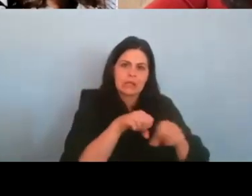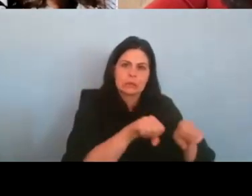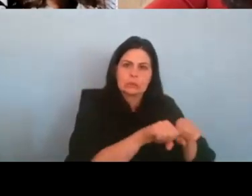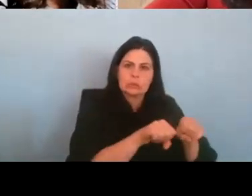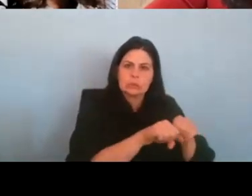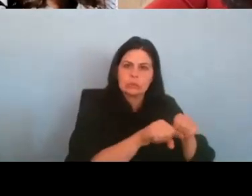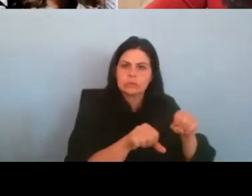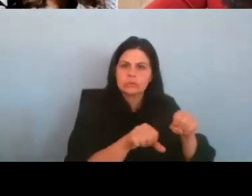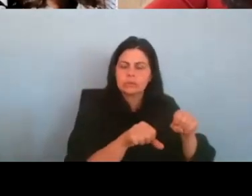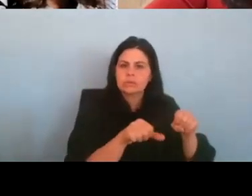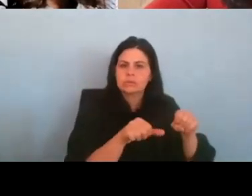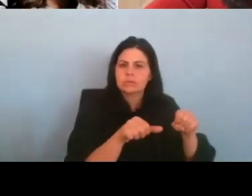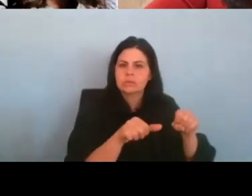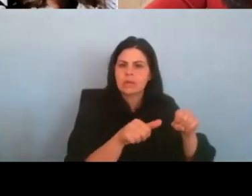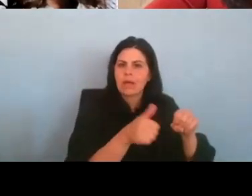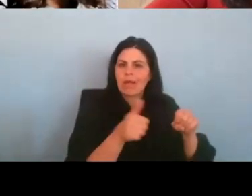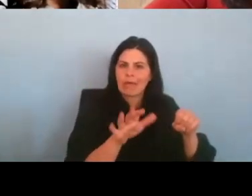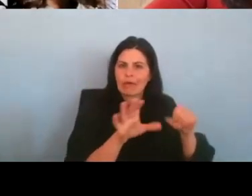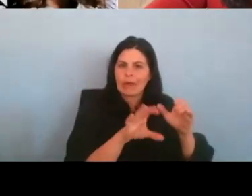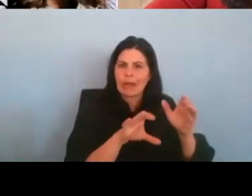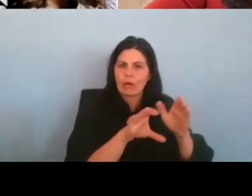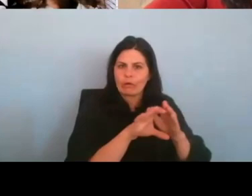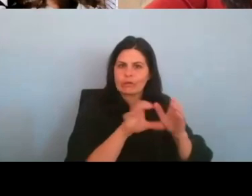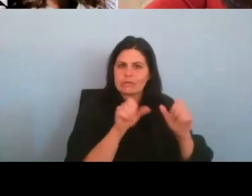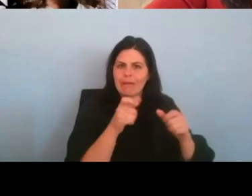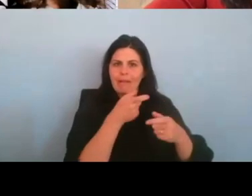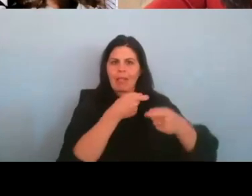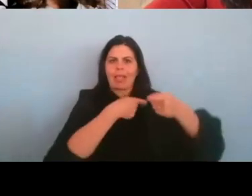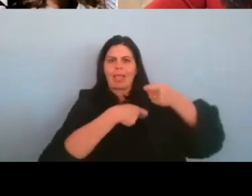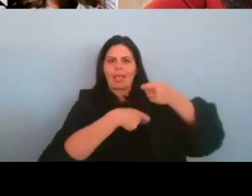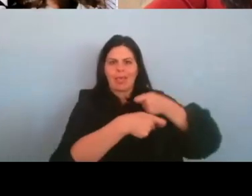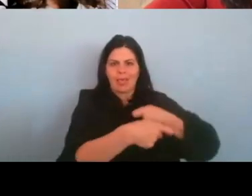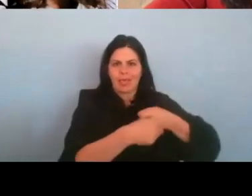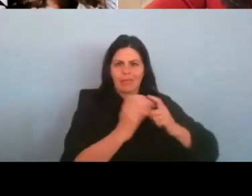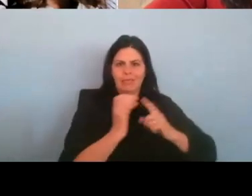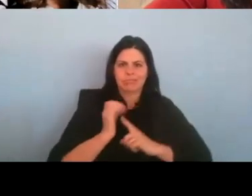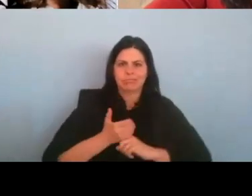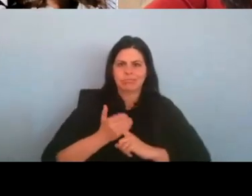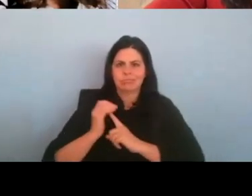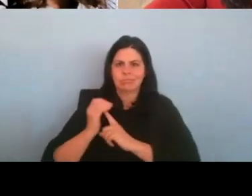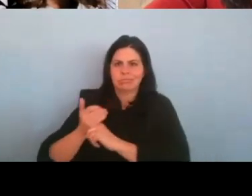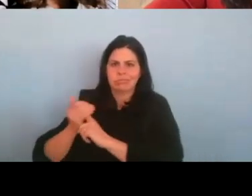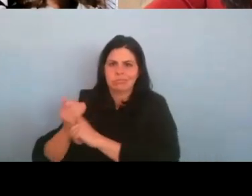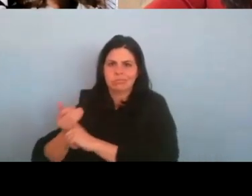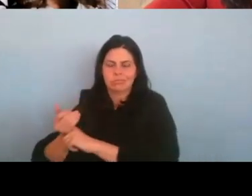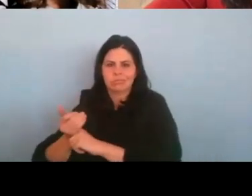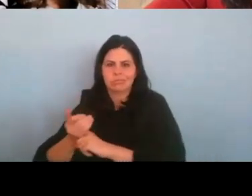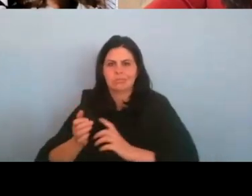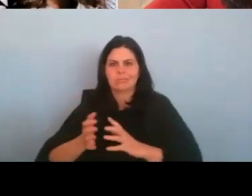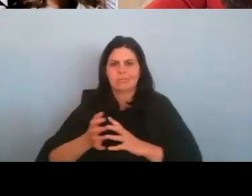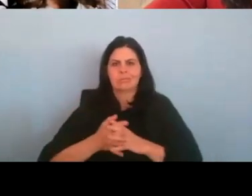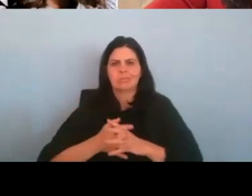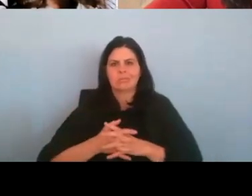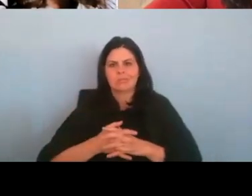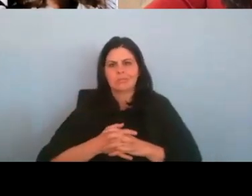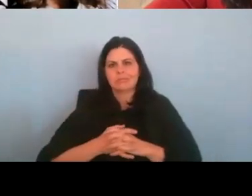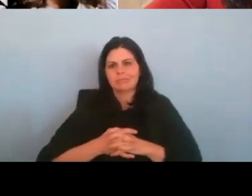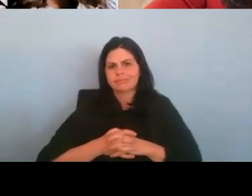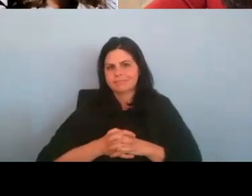that, that I'm playing. And I'm sort of always having, like,